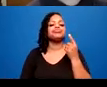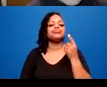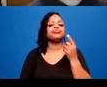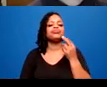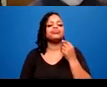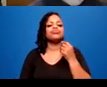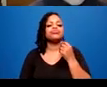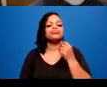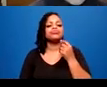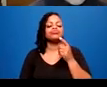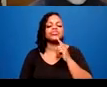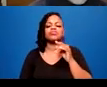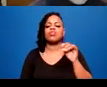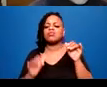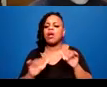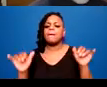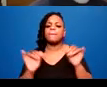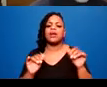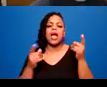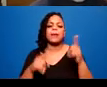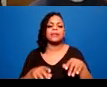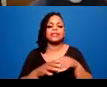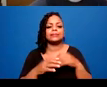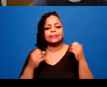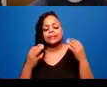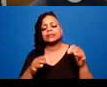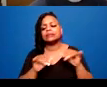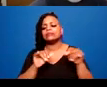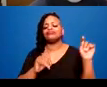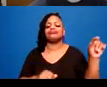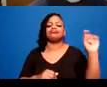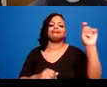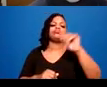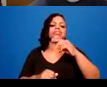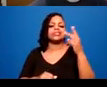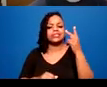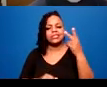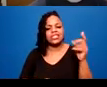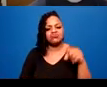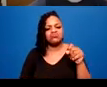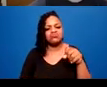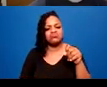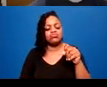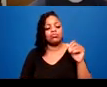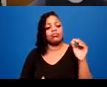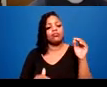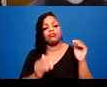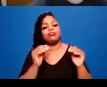many systems where people are treated like children as opposed to autonomous adults